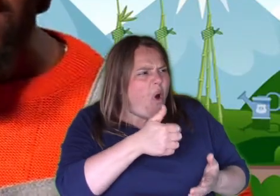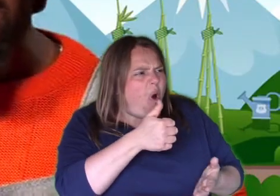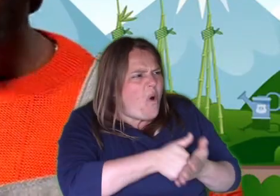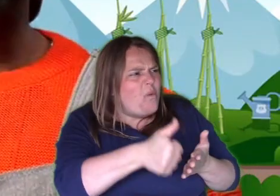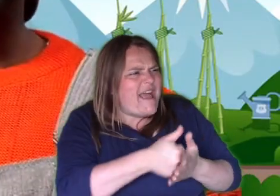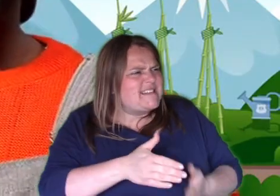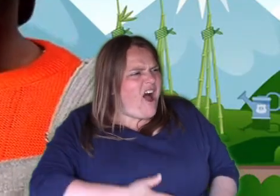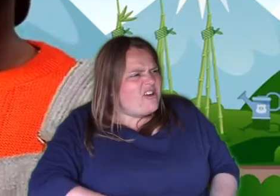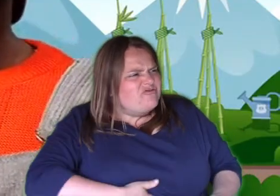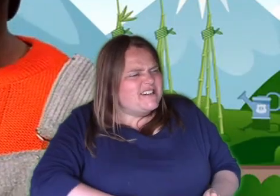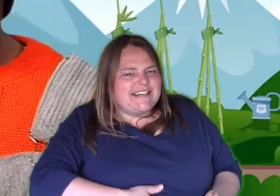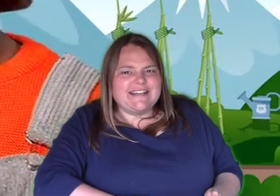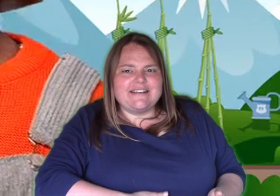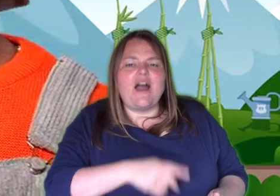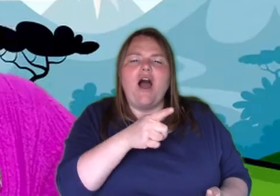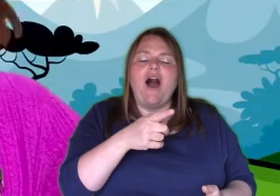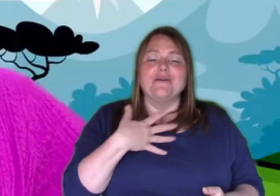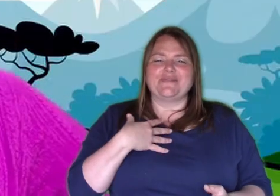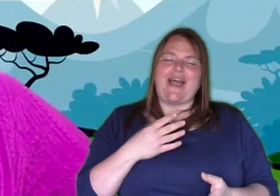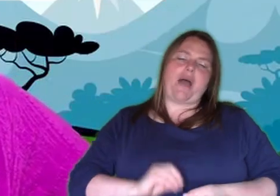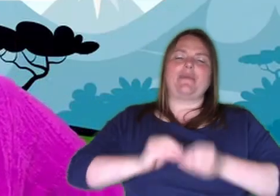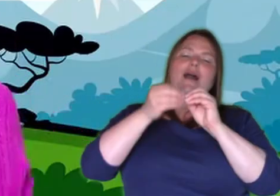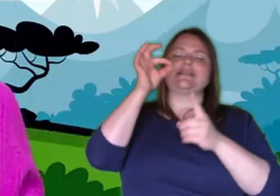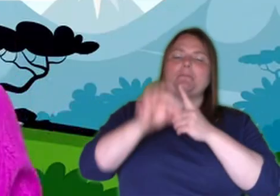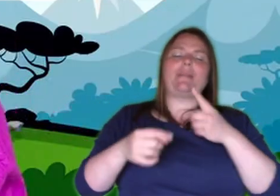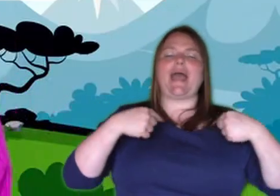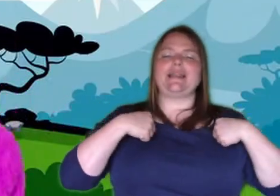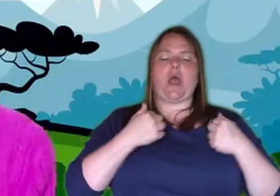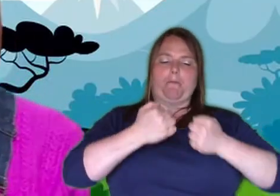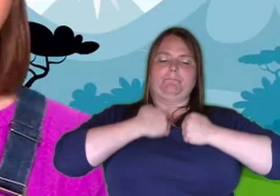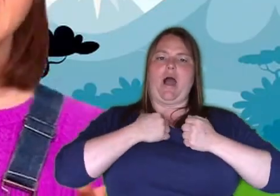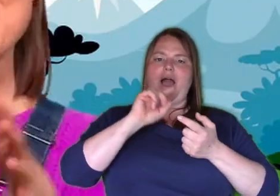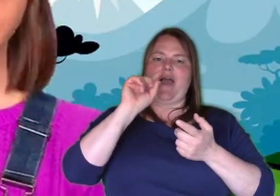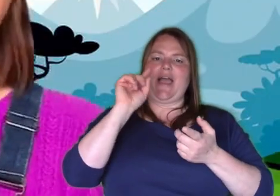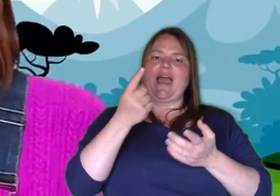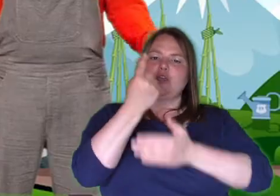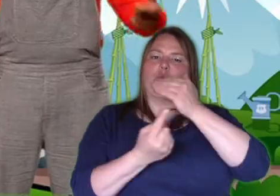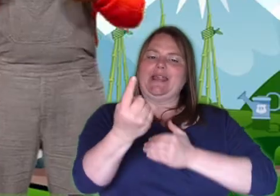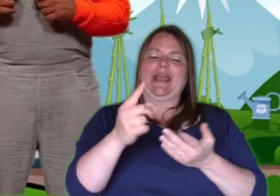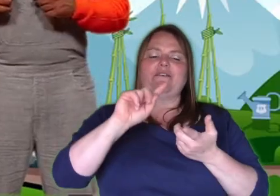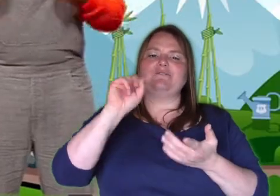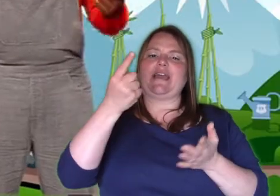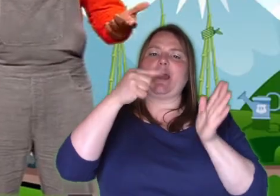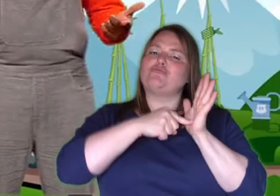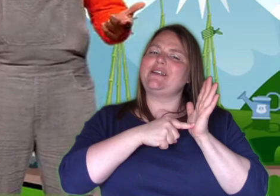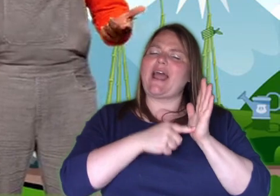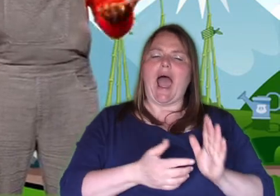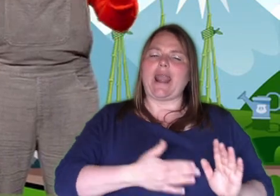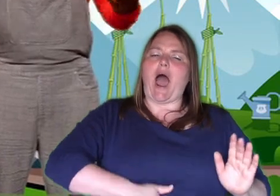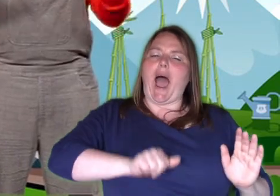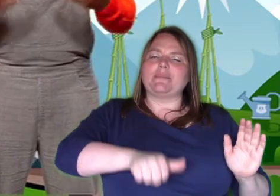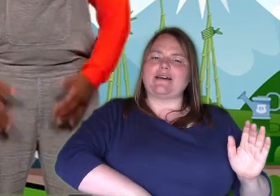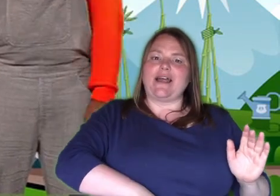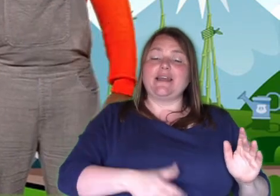fingerprints And a huge appetite Well, on that note It's time for us to say goodbye So from us and the pandas